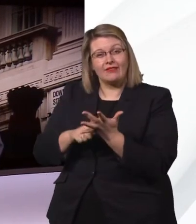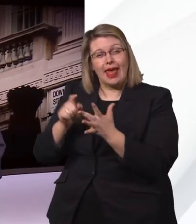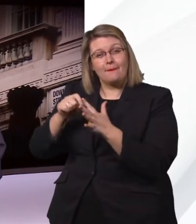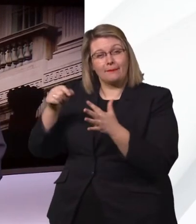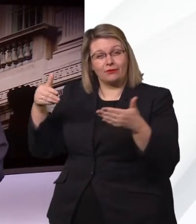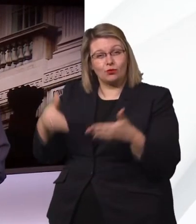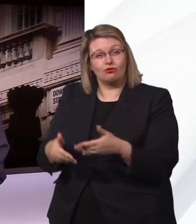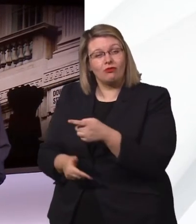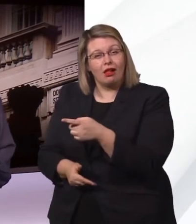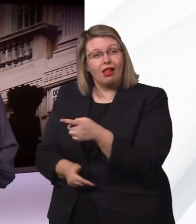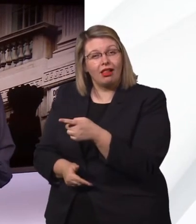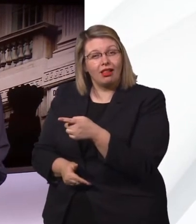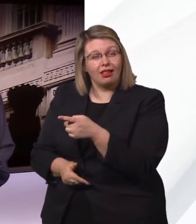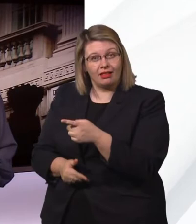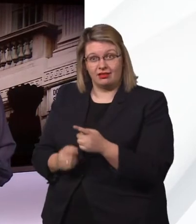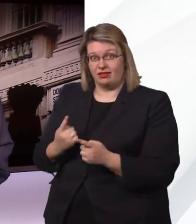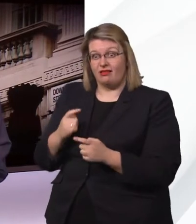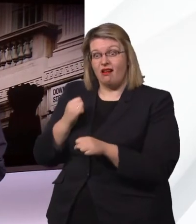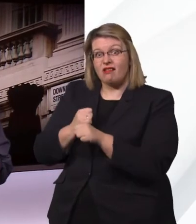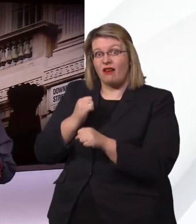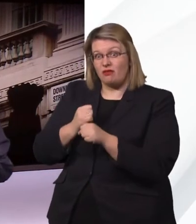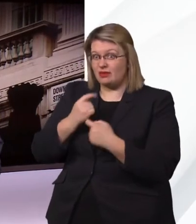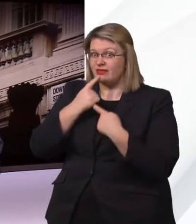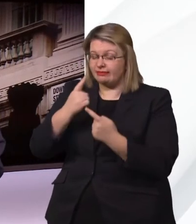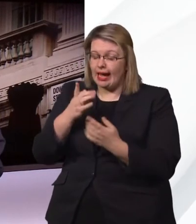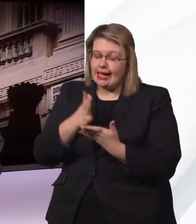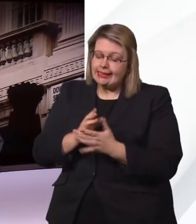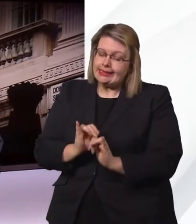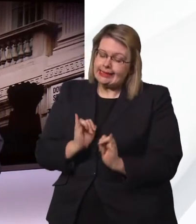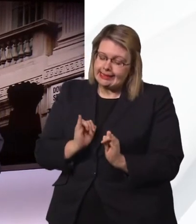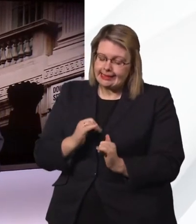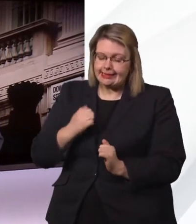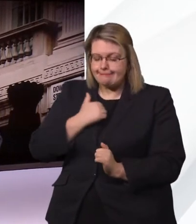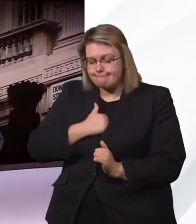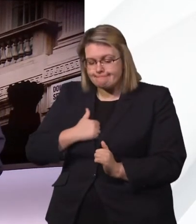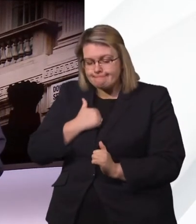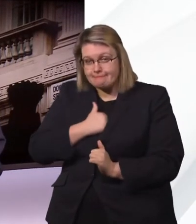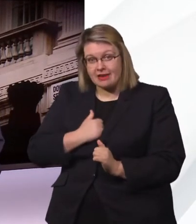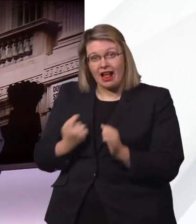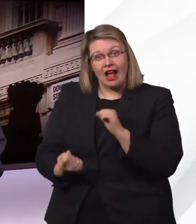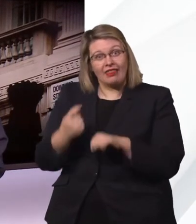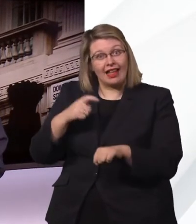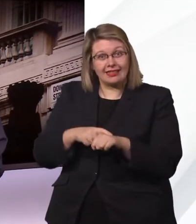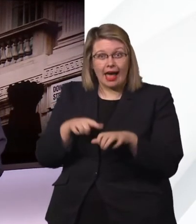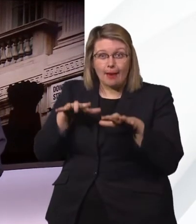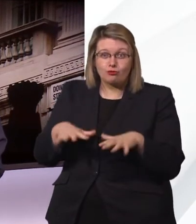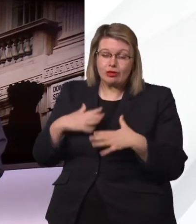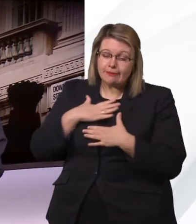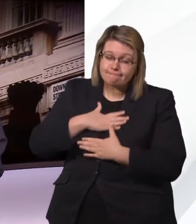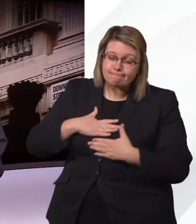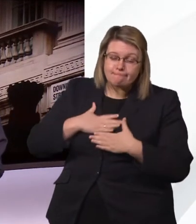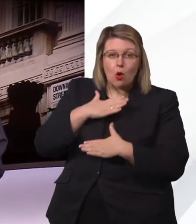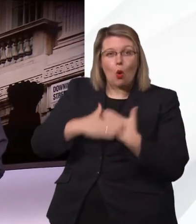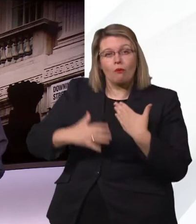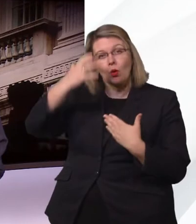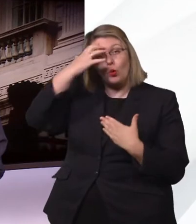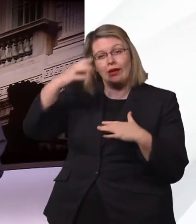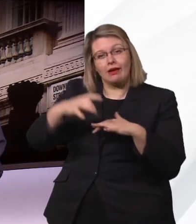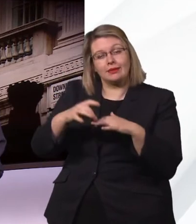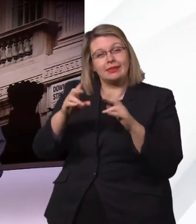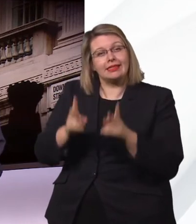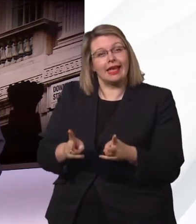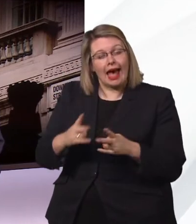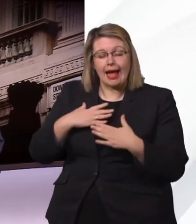said it was deeply regrettable that the events took place at a time of national mourning. Covid rules at the time